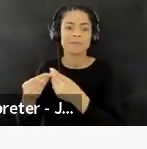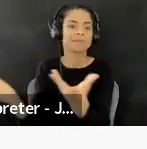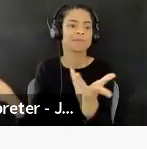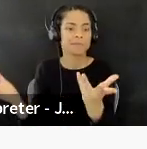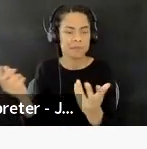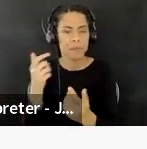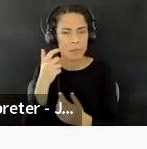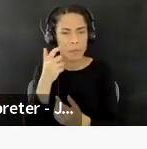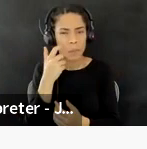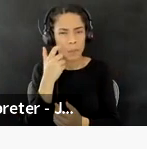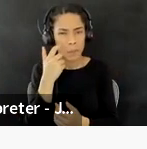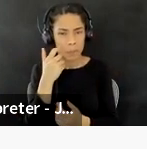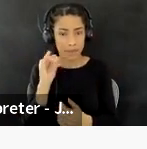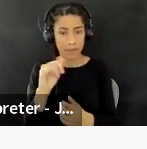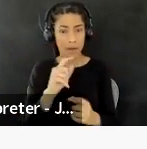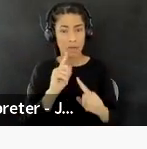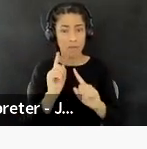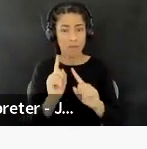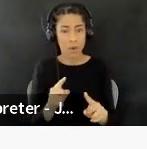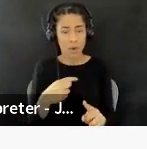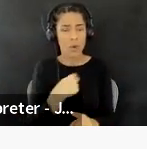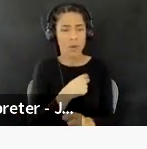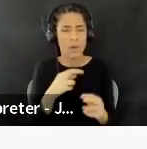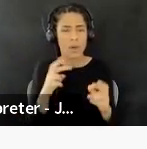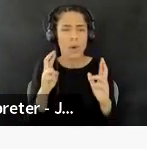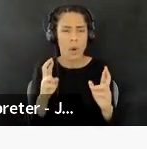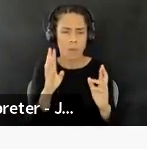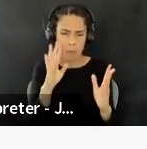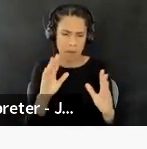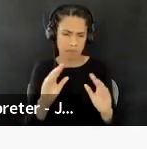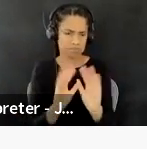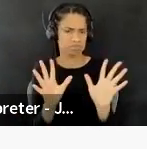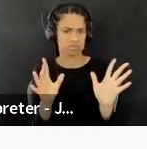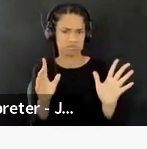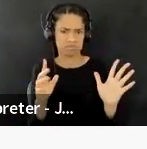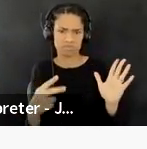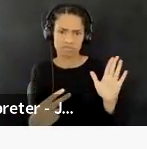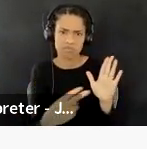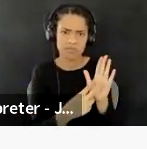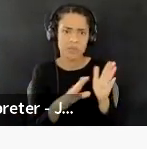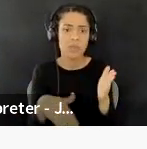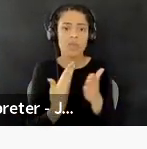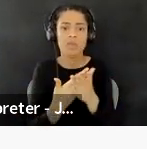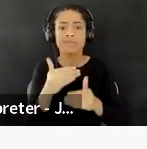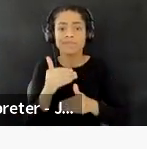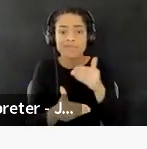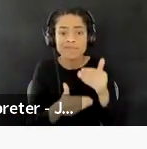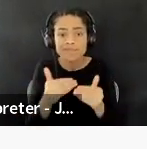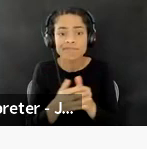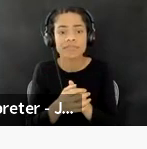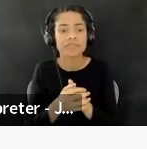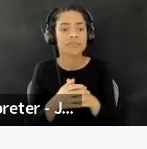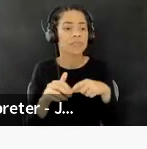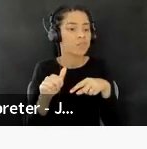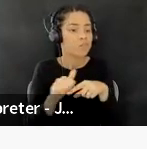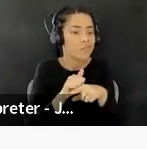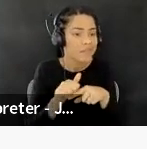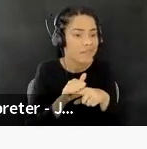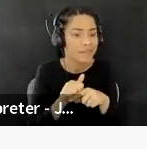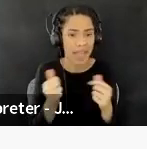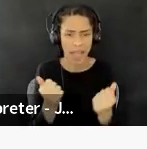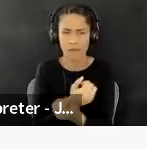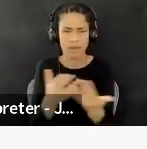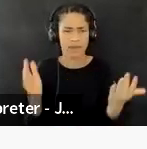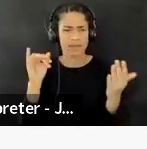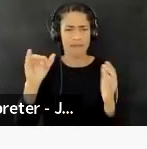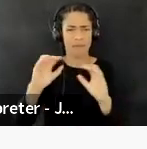we hope that this report will exemplify, um, the processes and the practices that institutions are working toward and